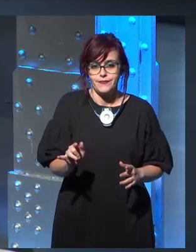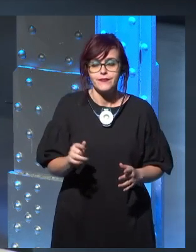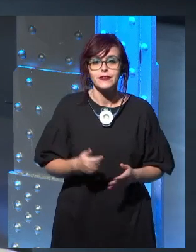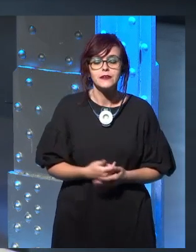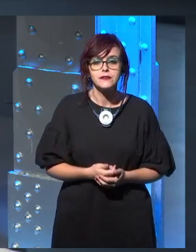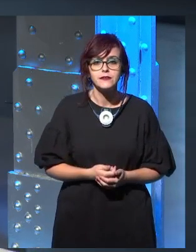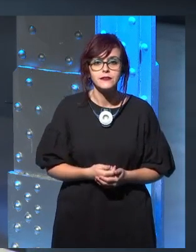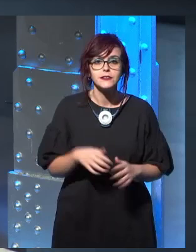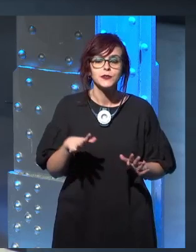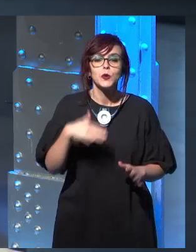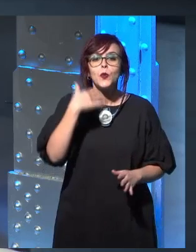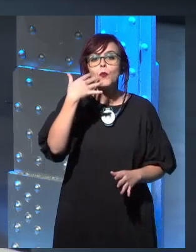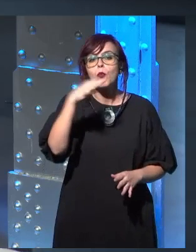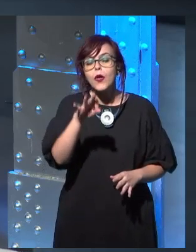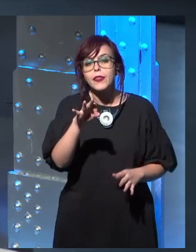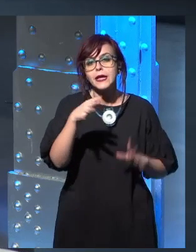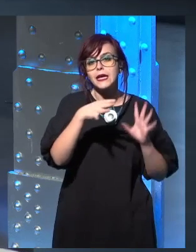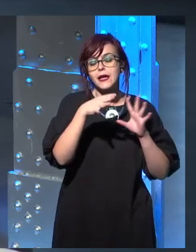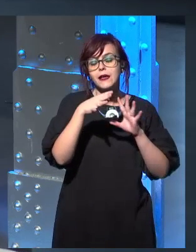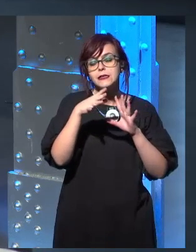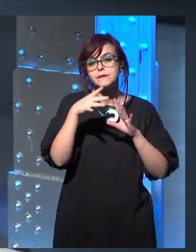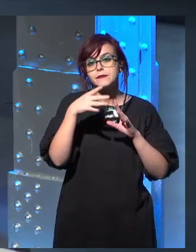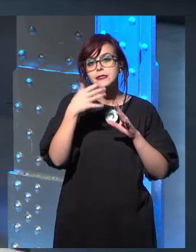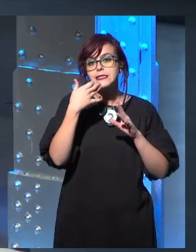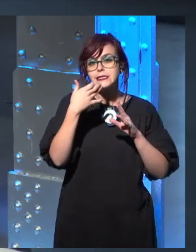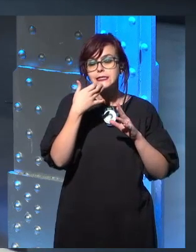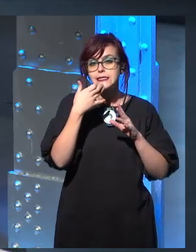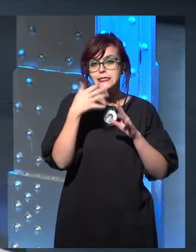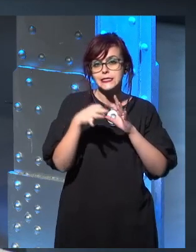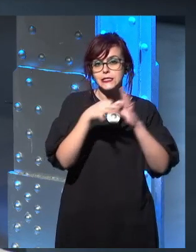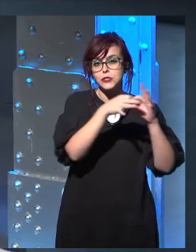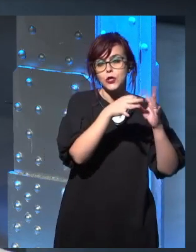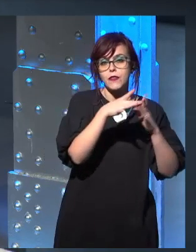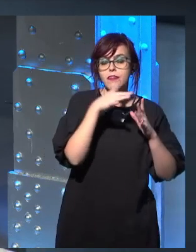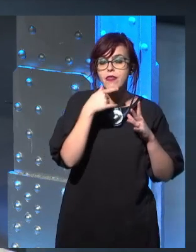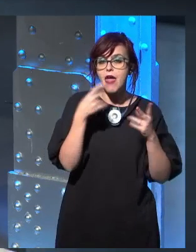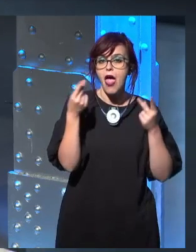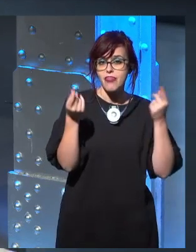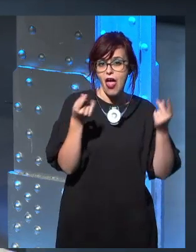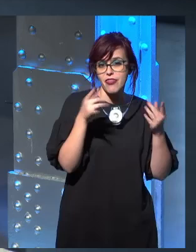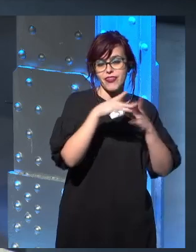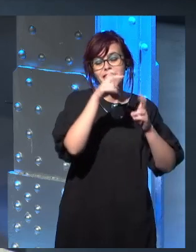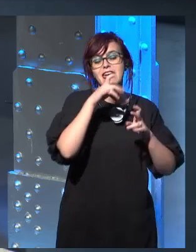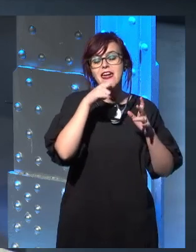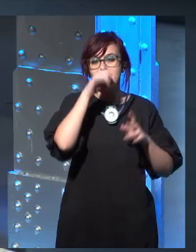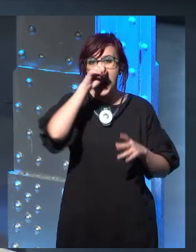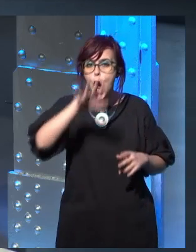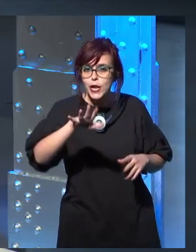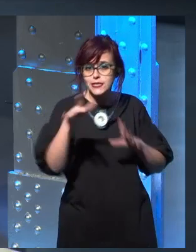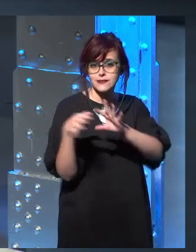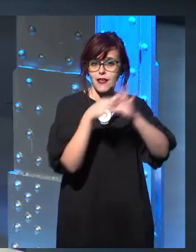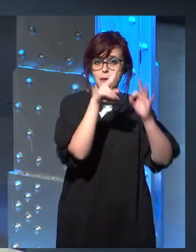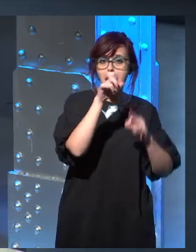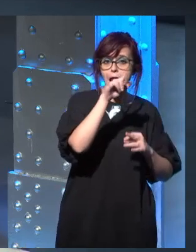of Dragons about the Doom and Ian of Valyria, but they're going off of that. Um, well, we've always